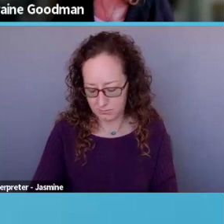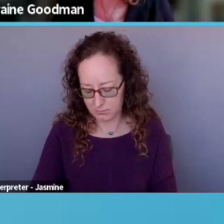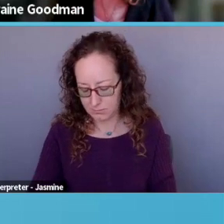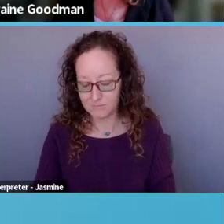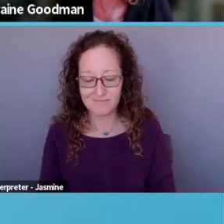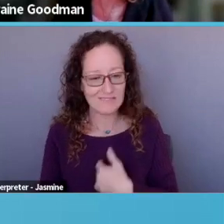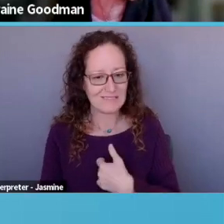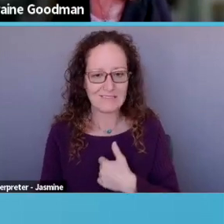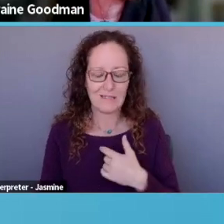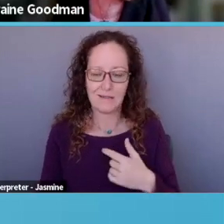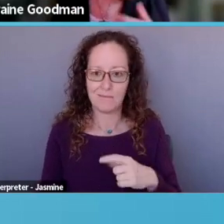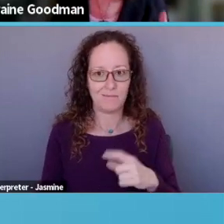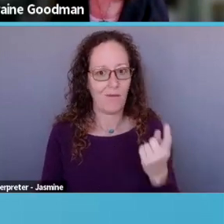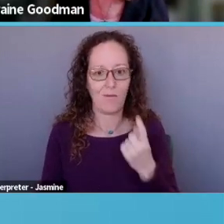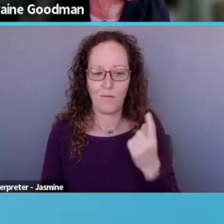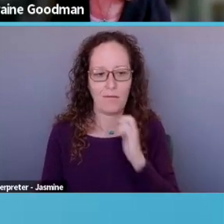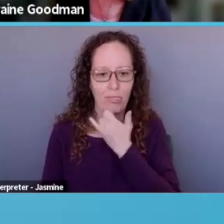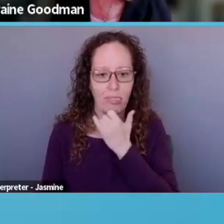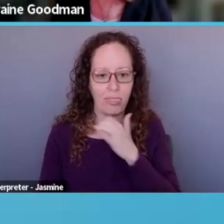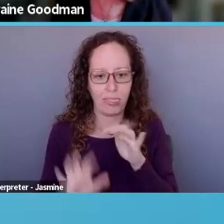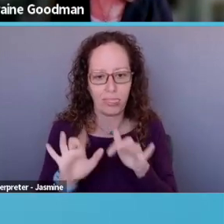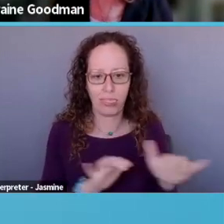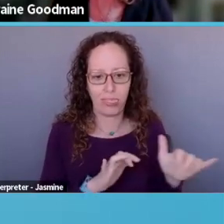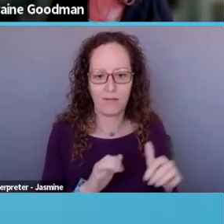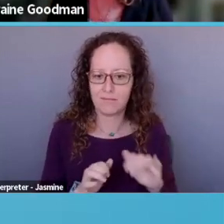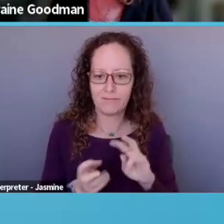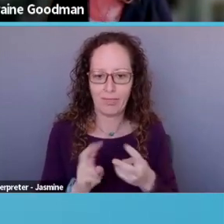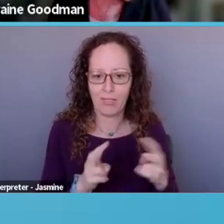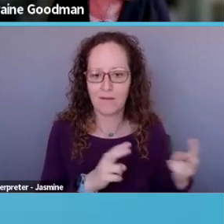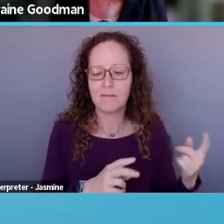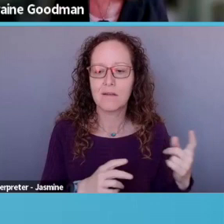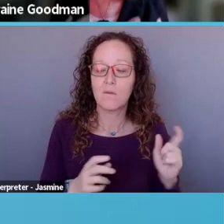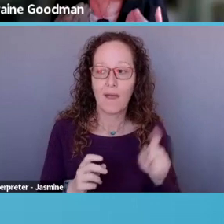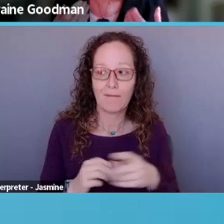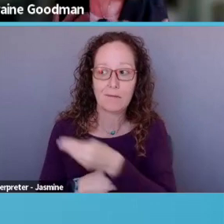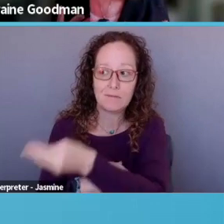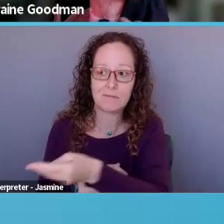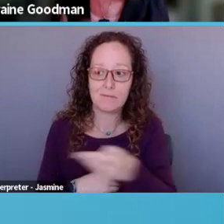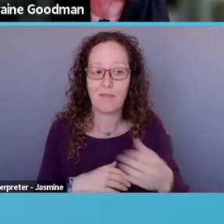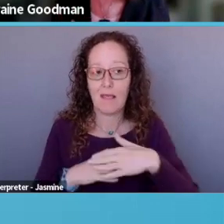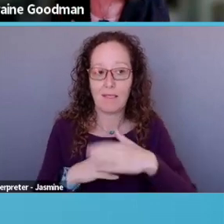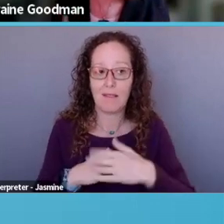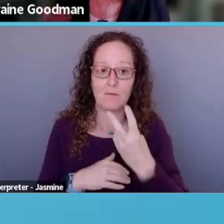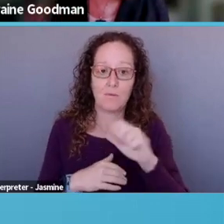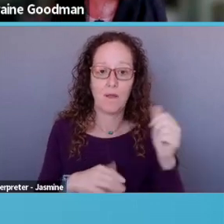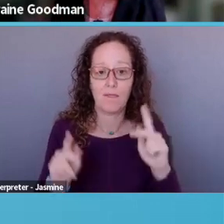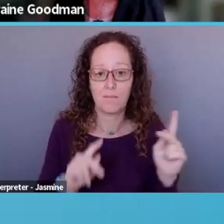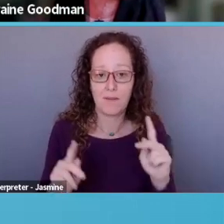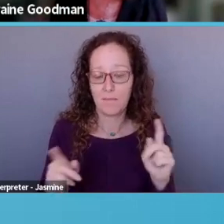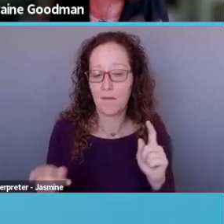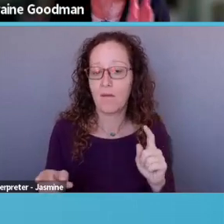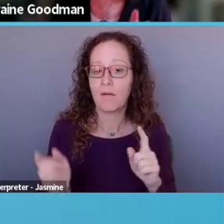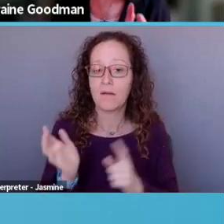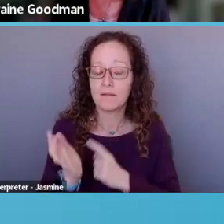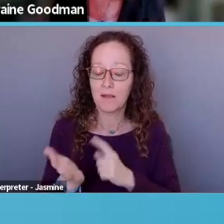always have to make sure at least two other people read what I write. Cause sometimes I just see what I think I wrote and not